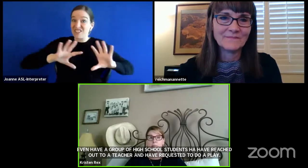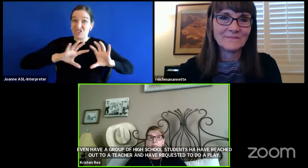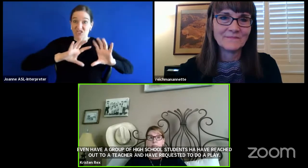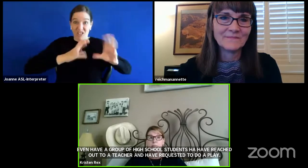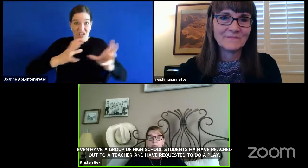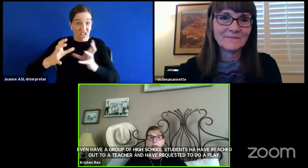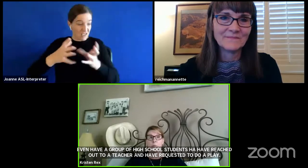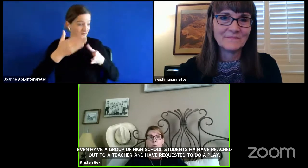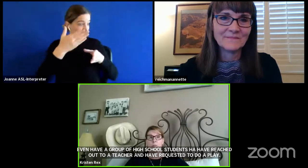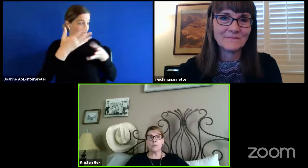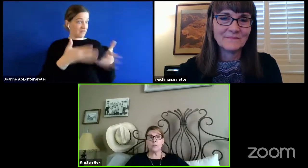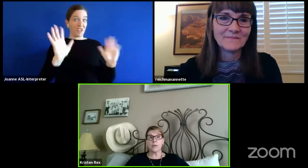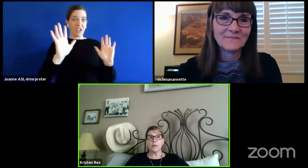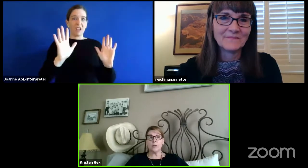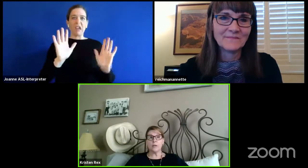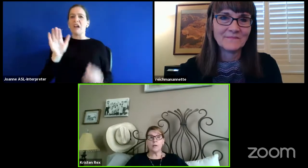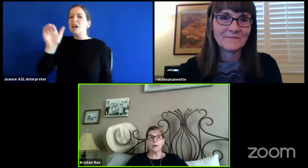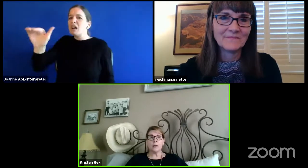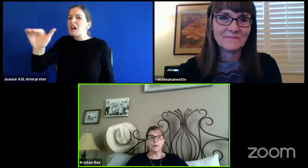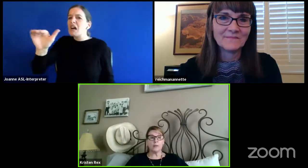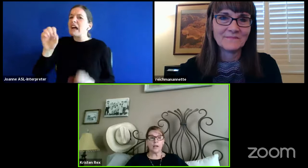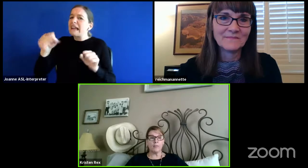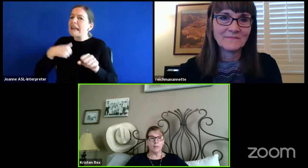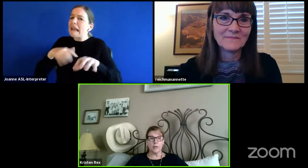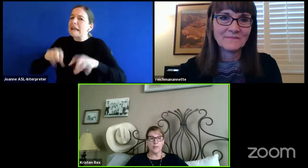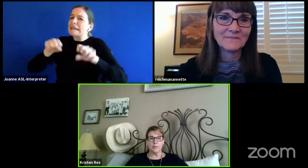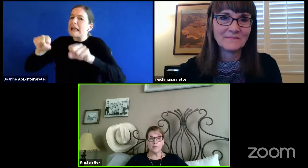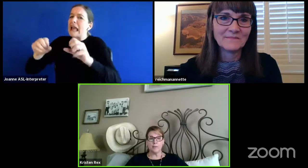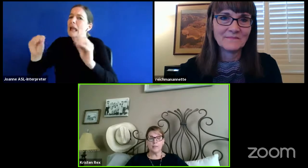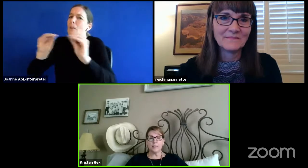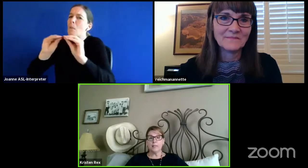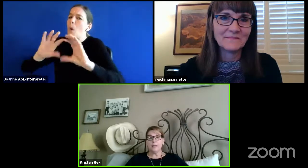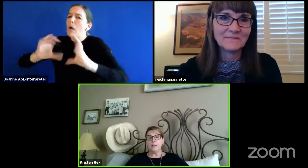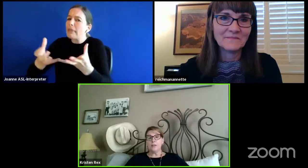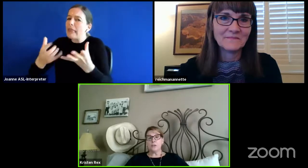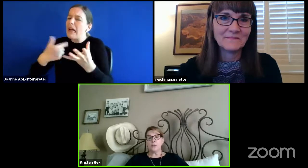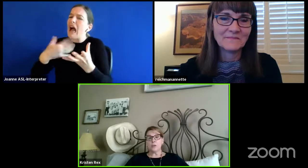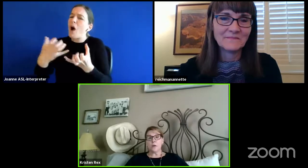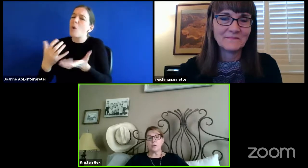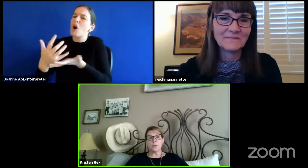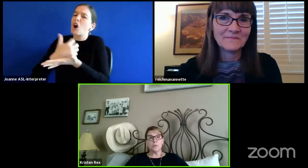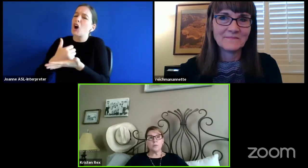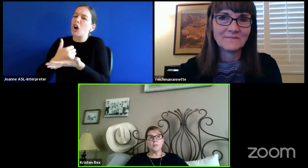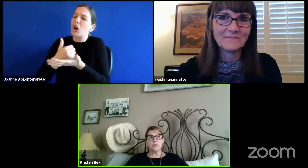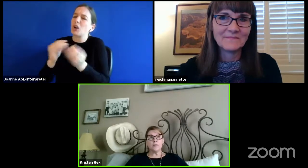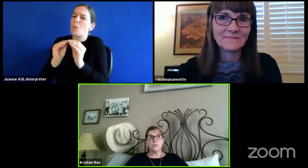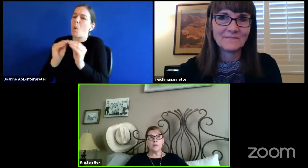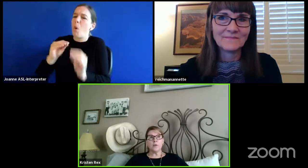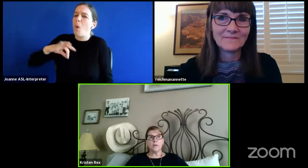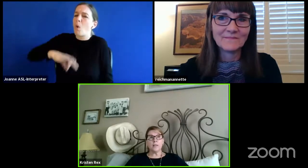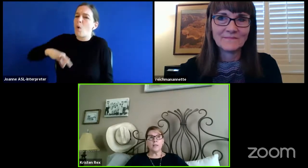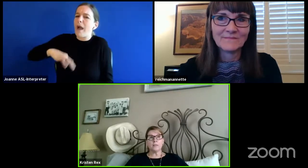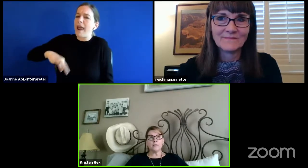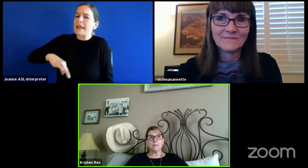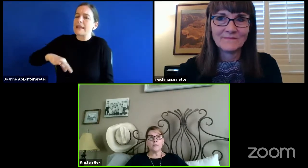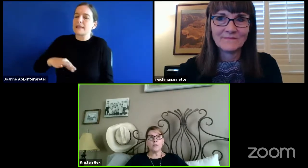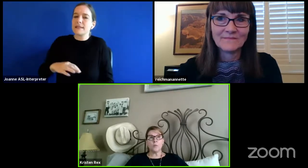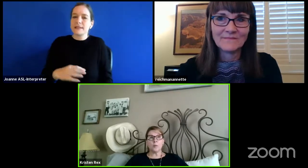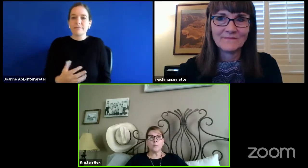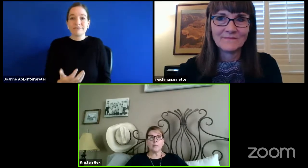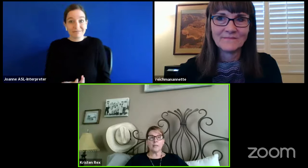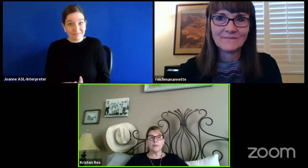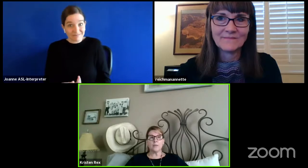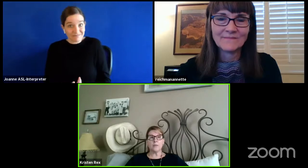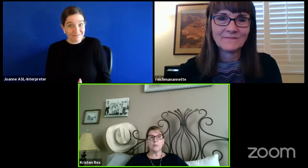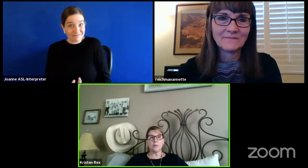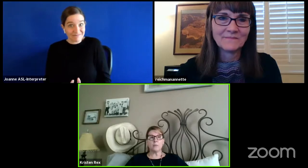and want to try to earn another half credit. So our schools, even though we're not in